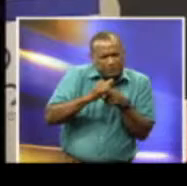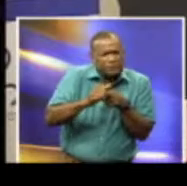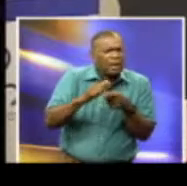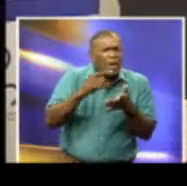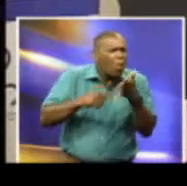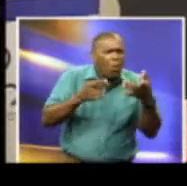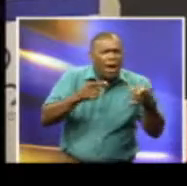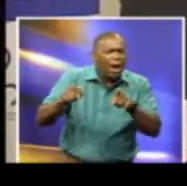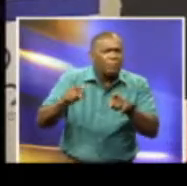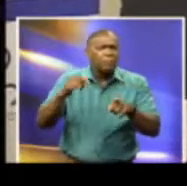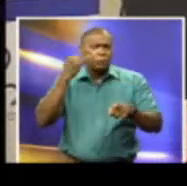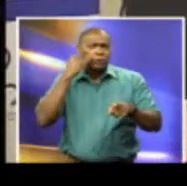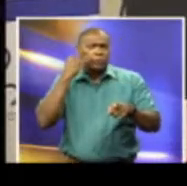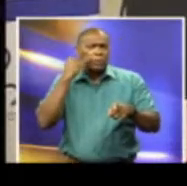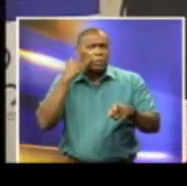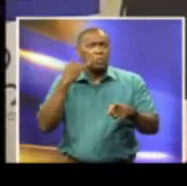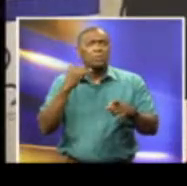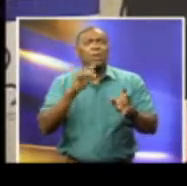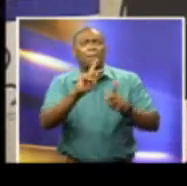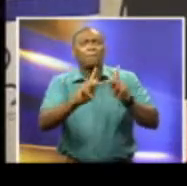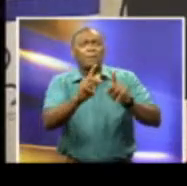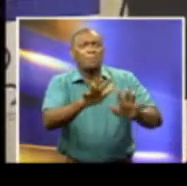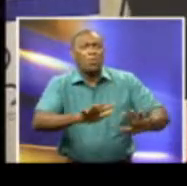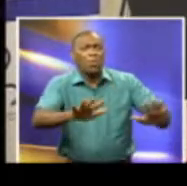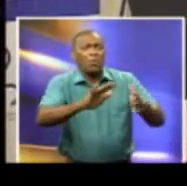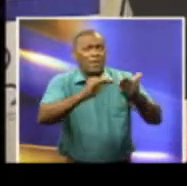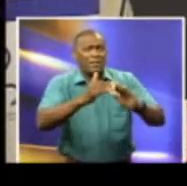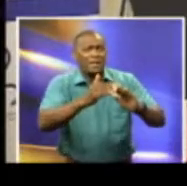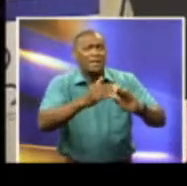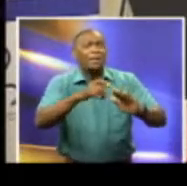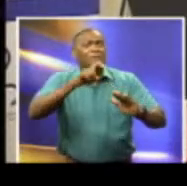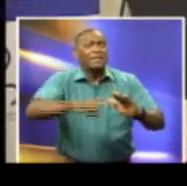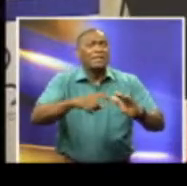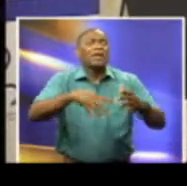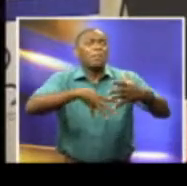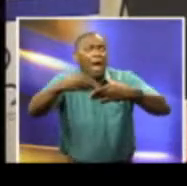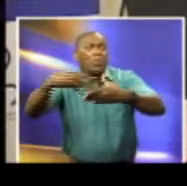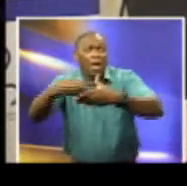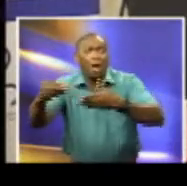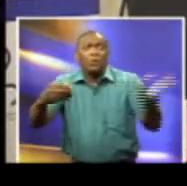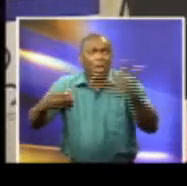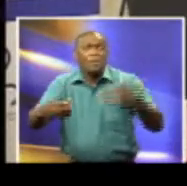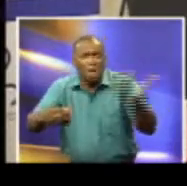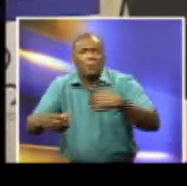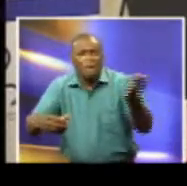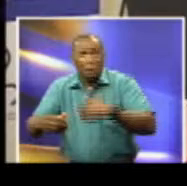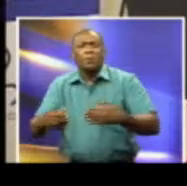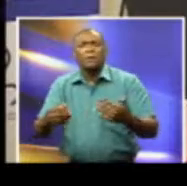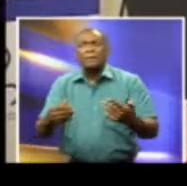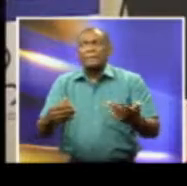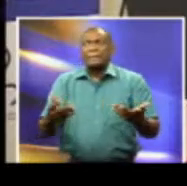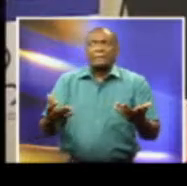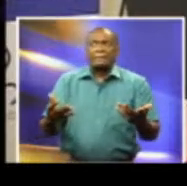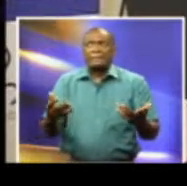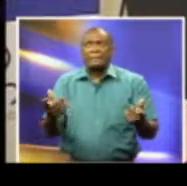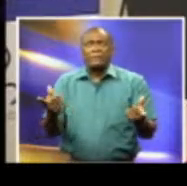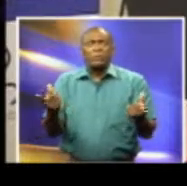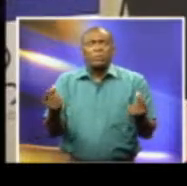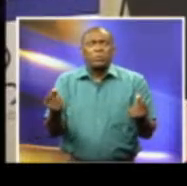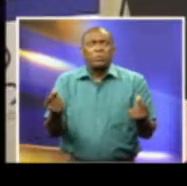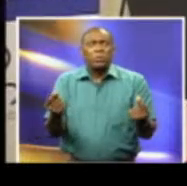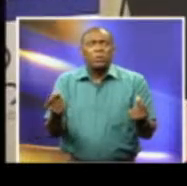if we had to evacuate a village. If we had to evacuate a village, what